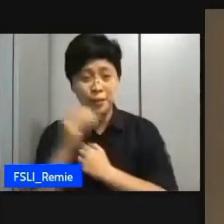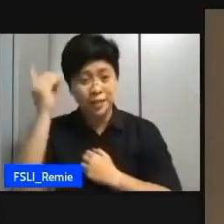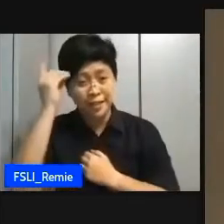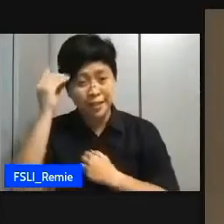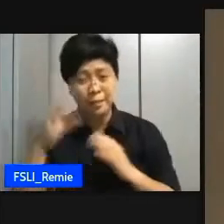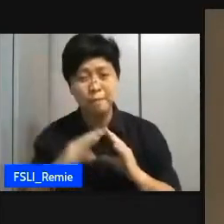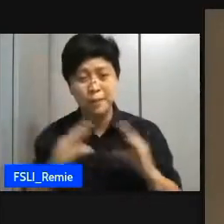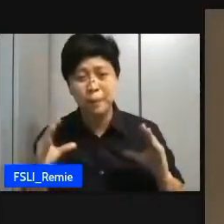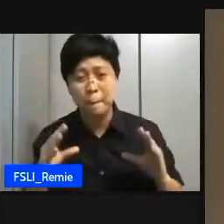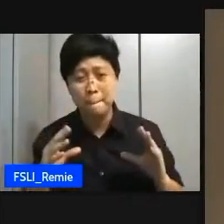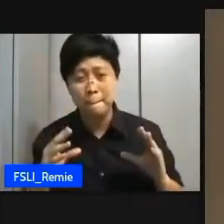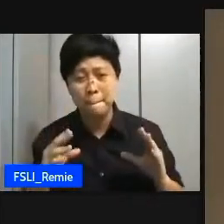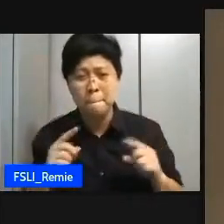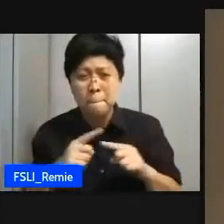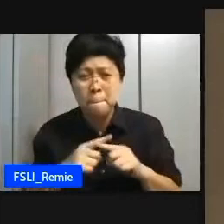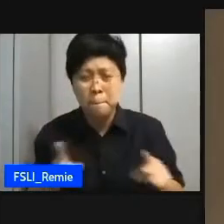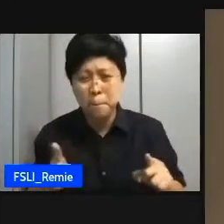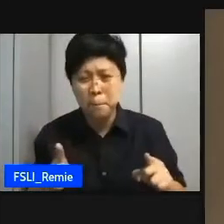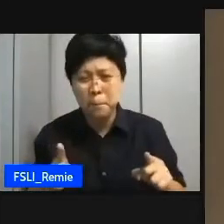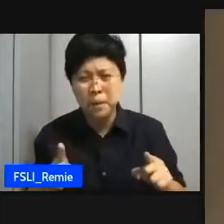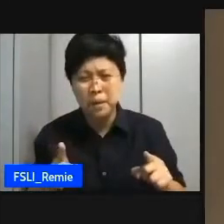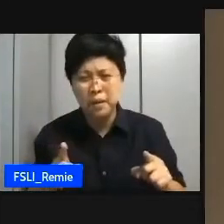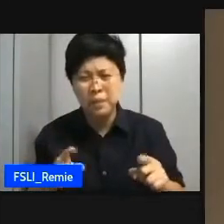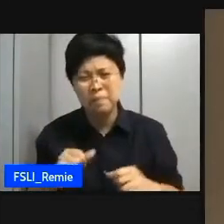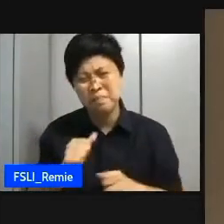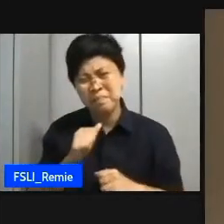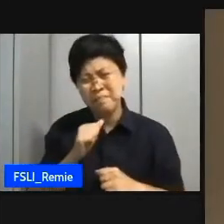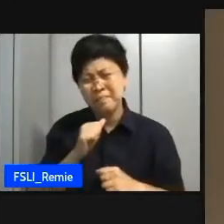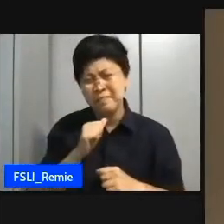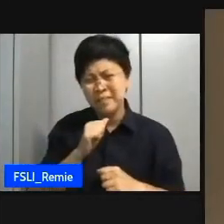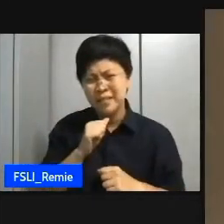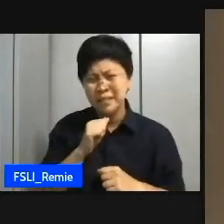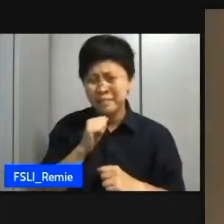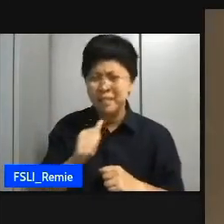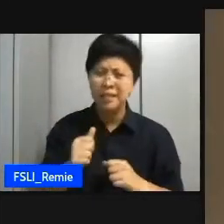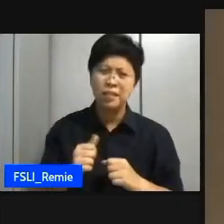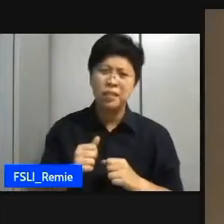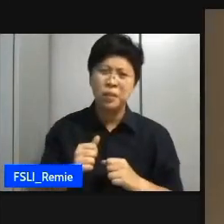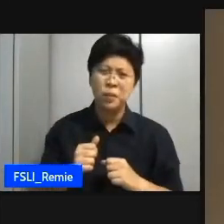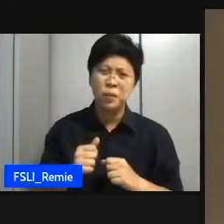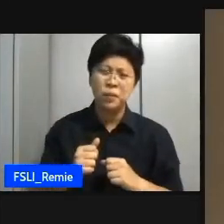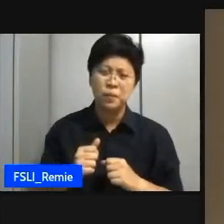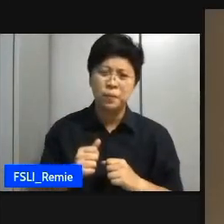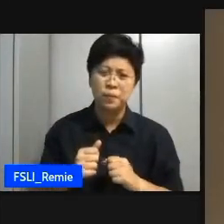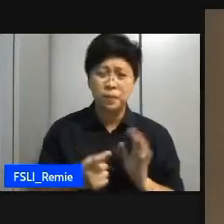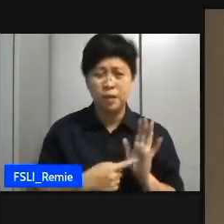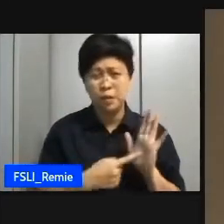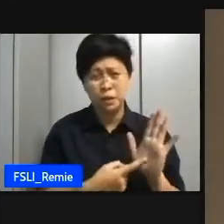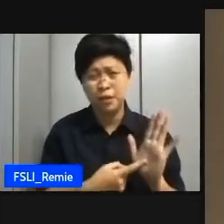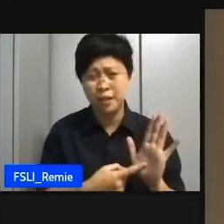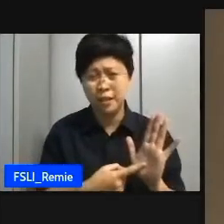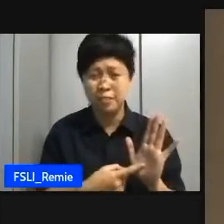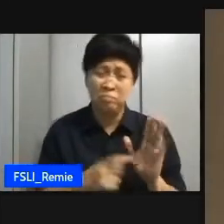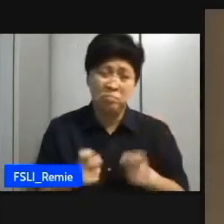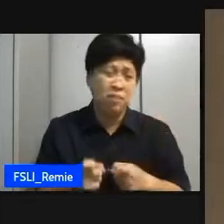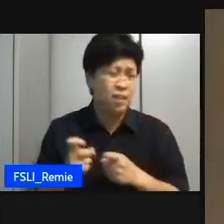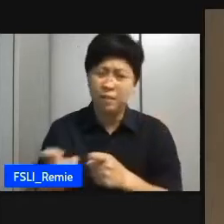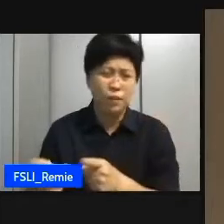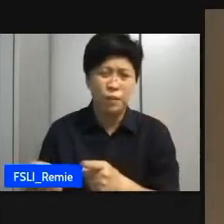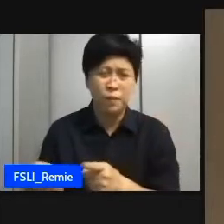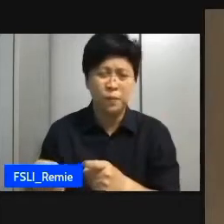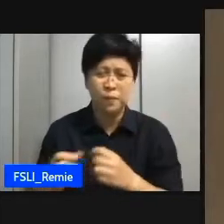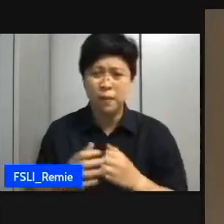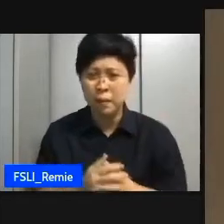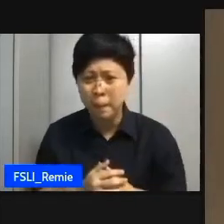you can't really see it in like the typical forms of love where he would like give gifts or like you know